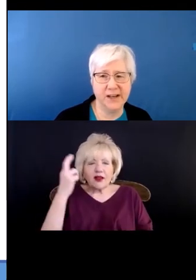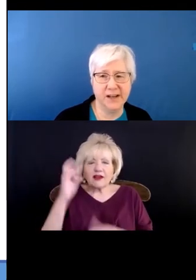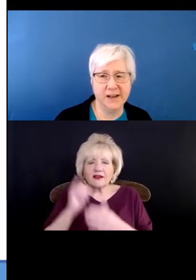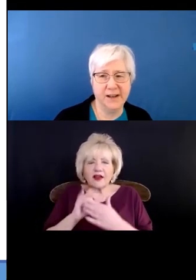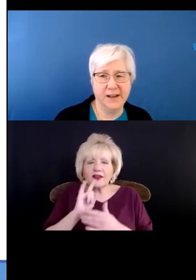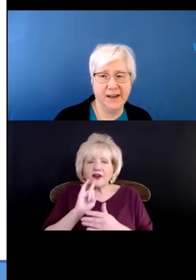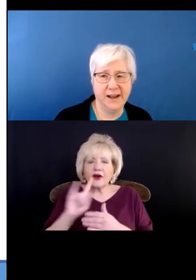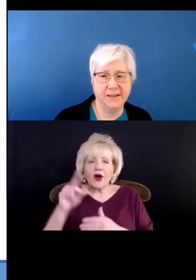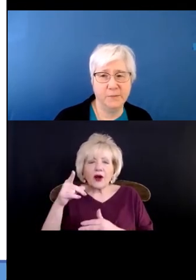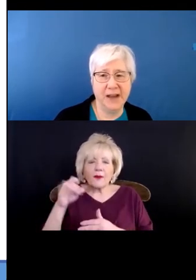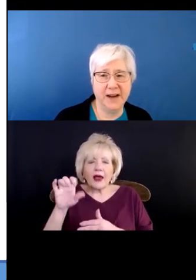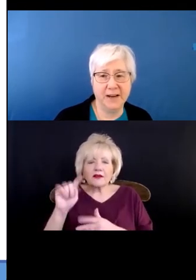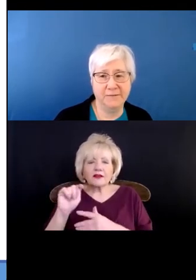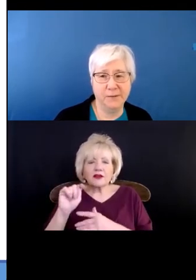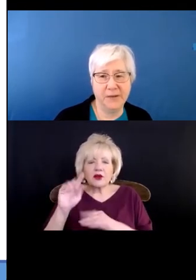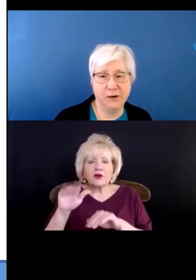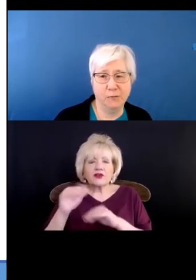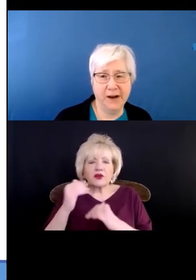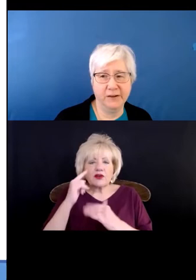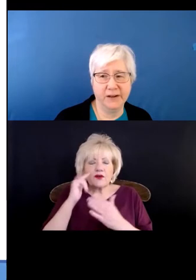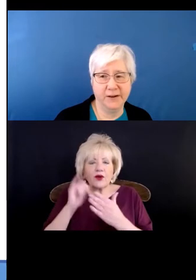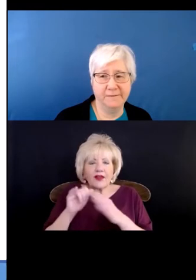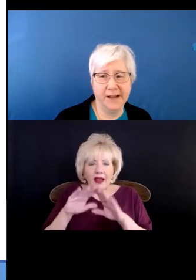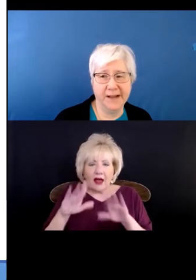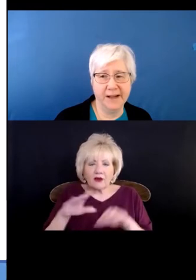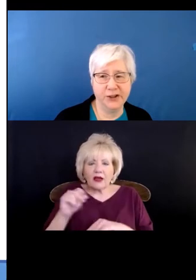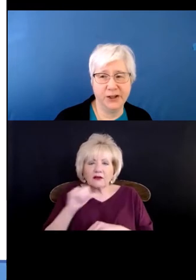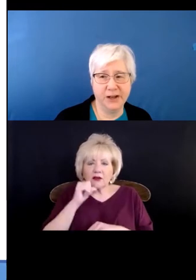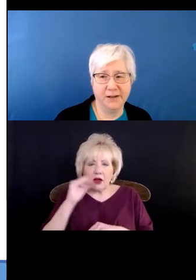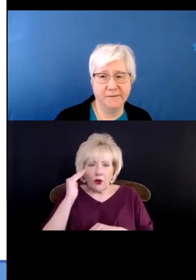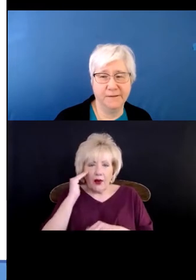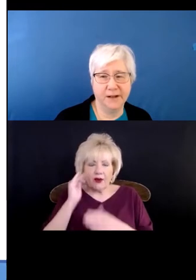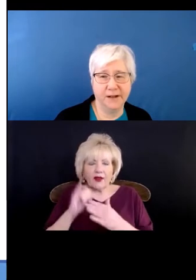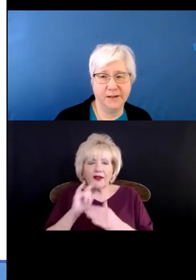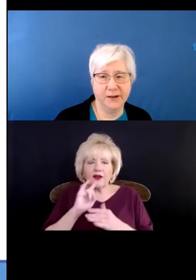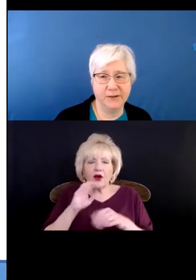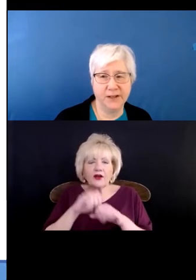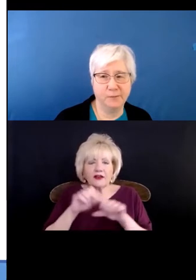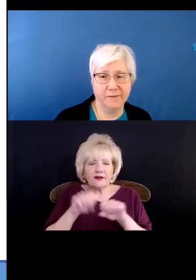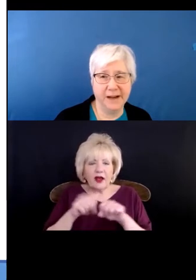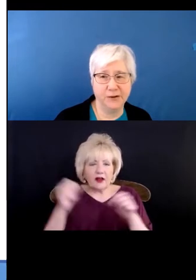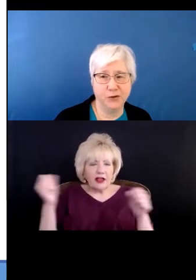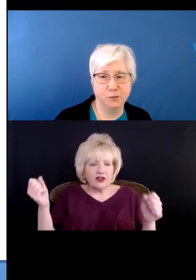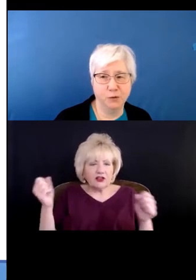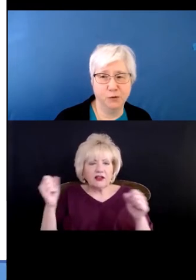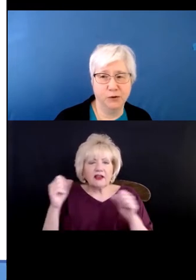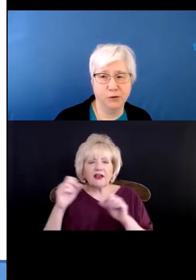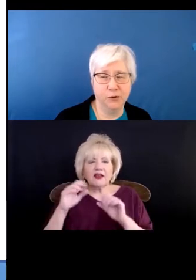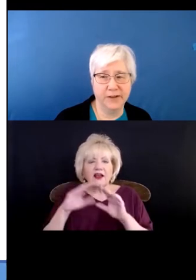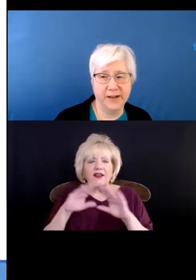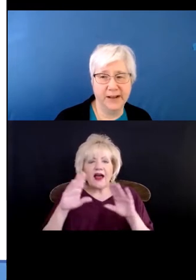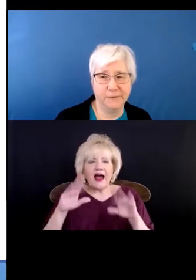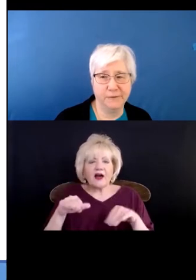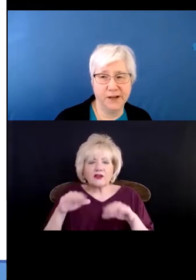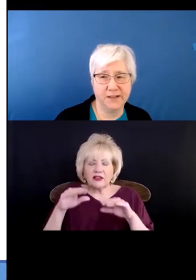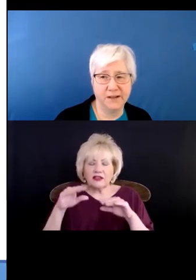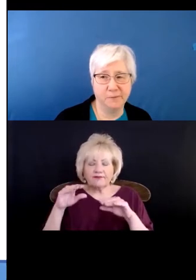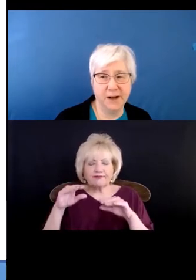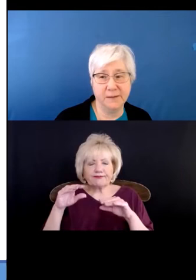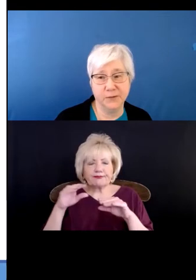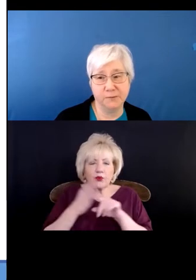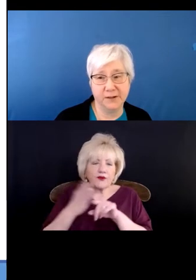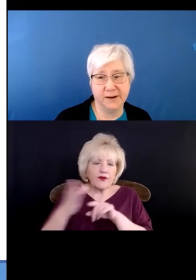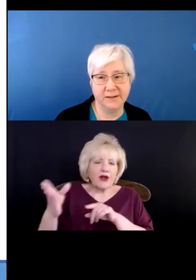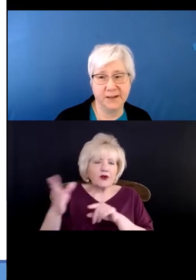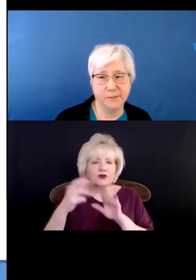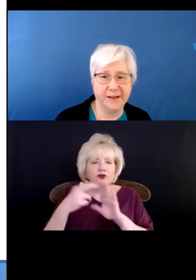the housing and they may not even be aware they're in violation of their housing providers rule or they have caused some